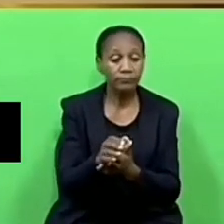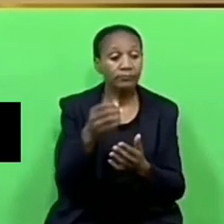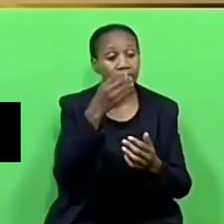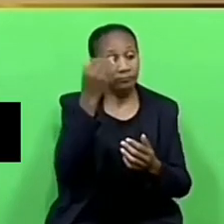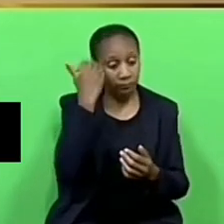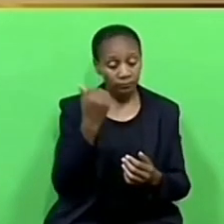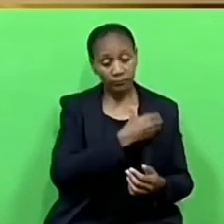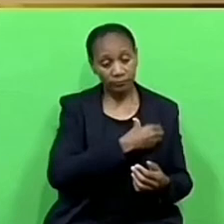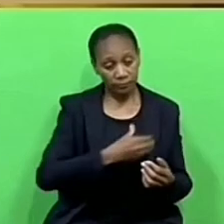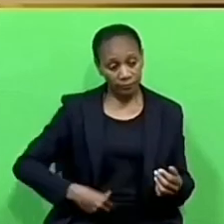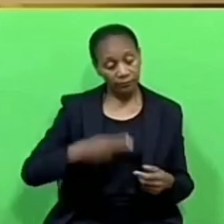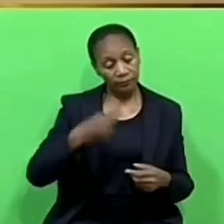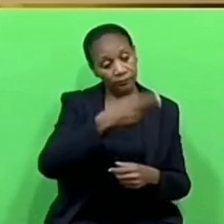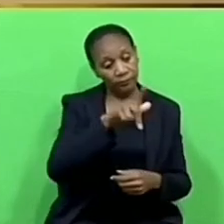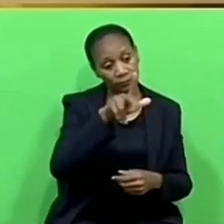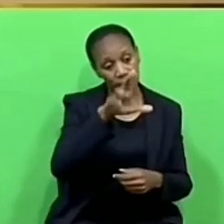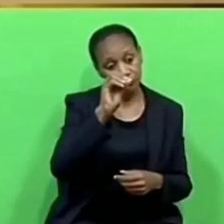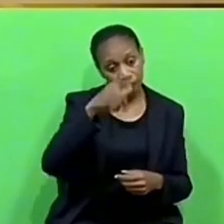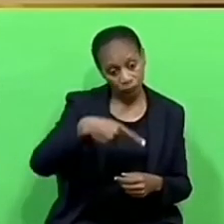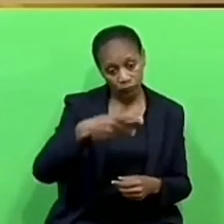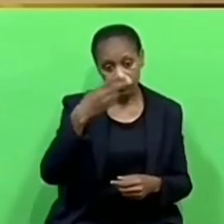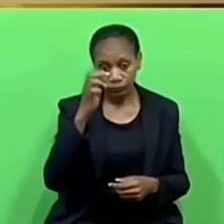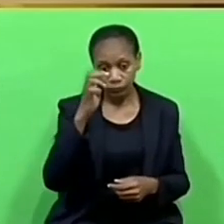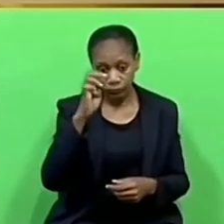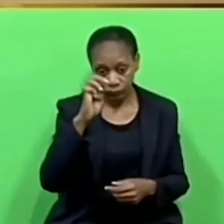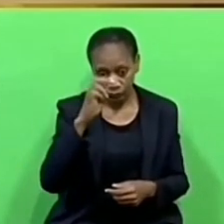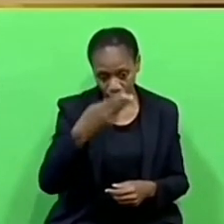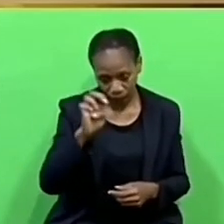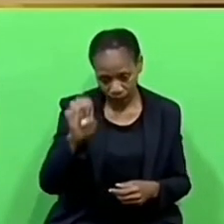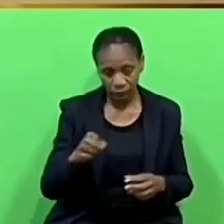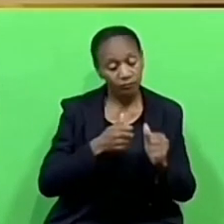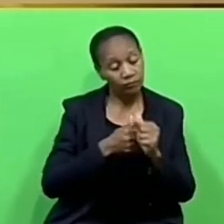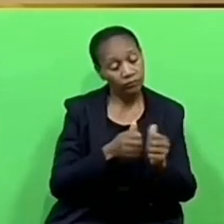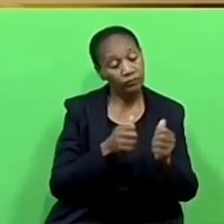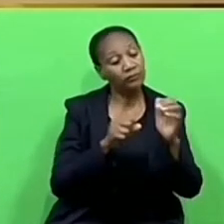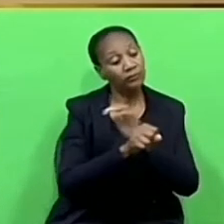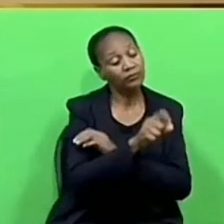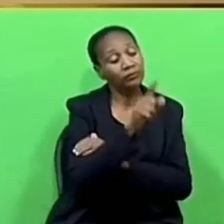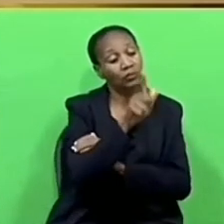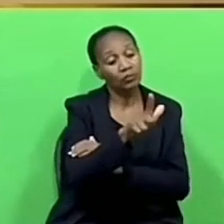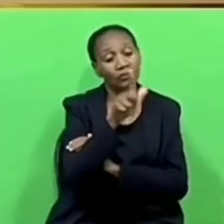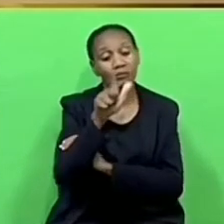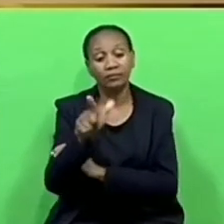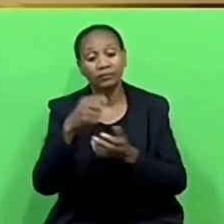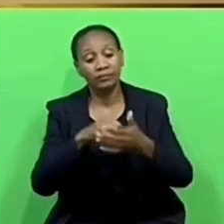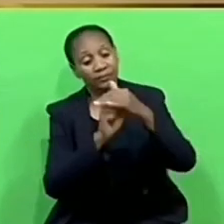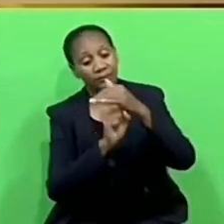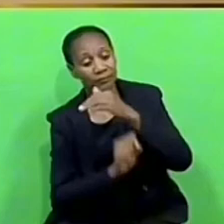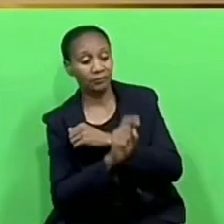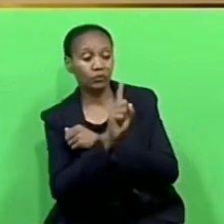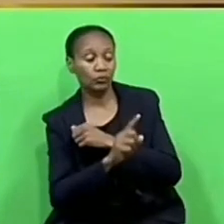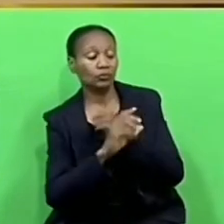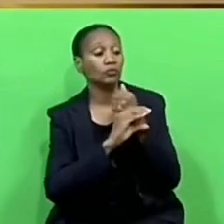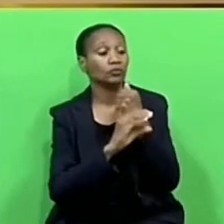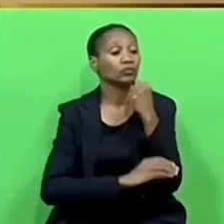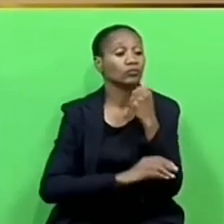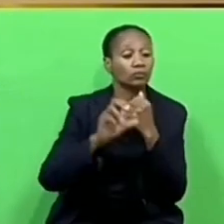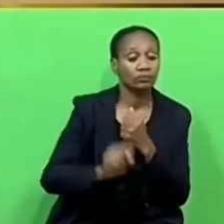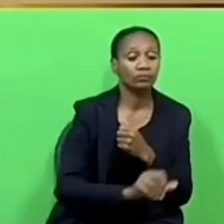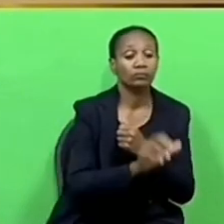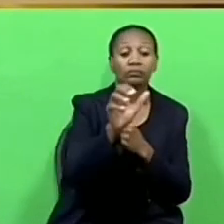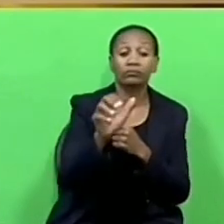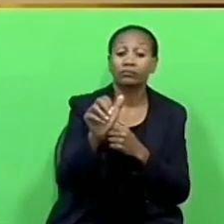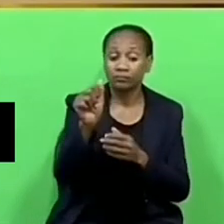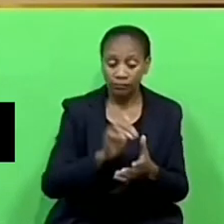President M.J. Schlaupe in terms of Section 177, subsection 1 of the Constitution of the Republic.